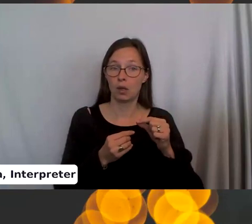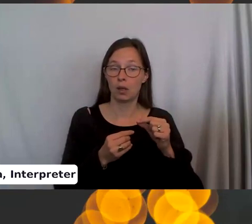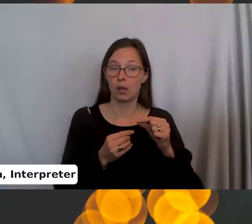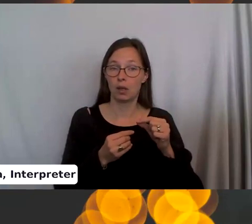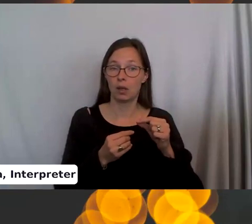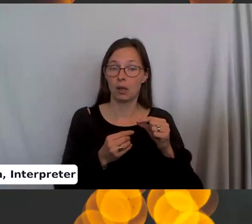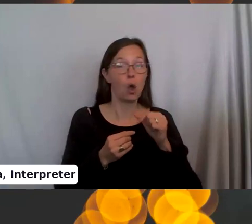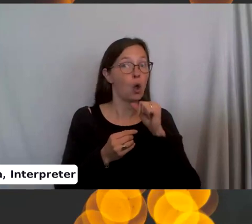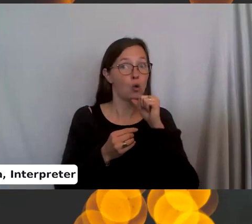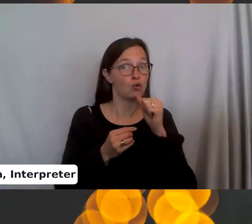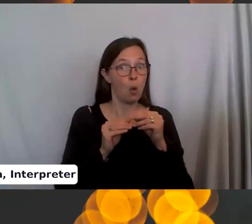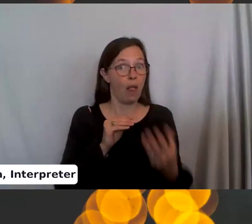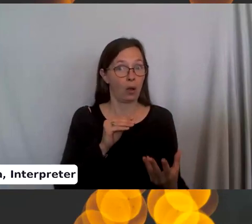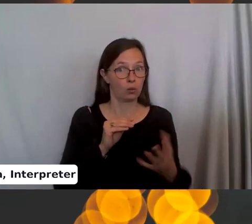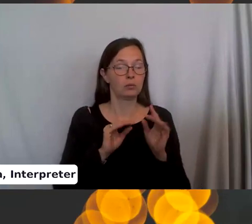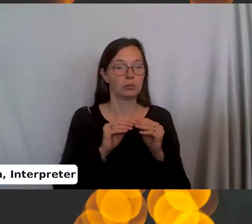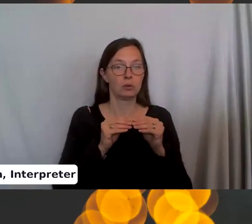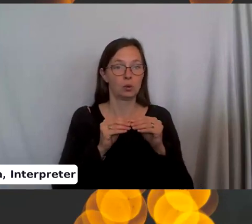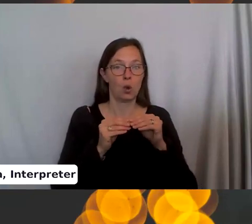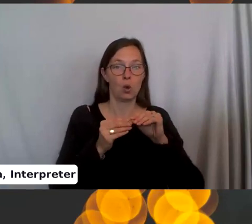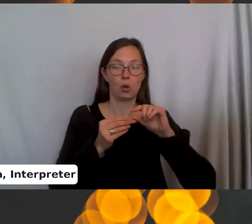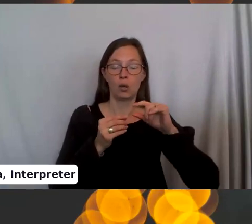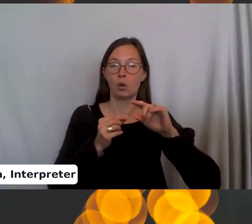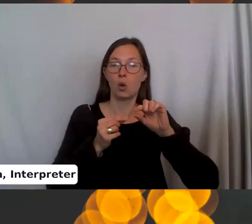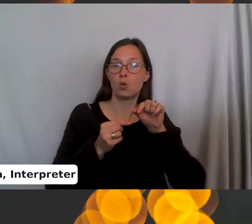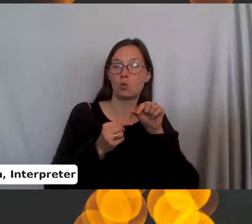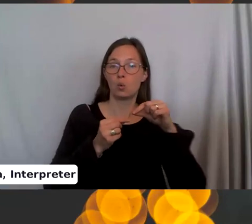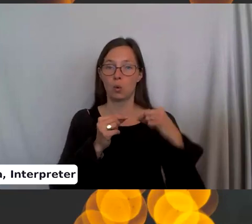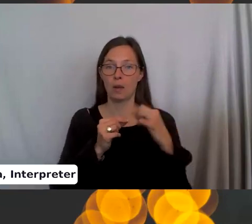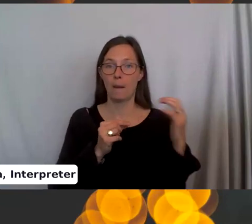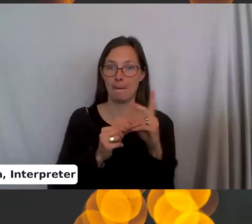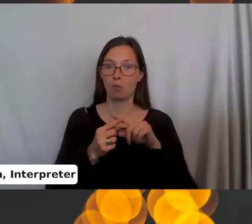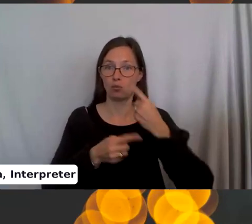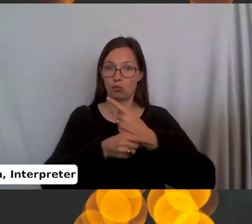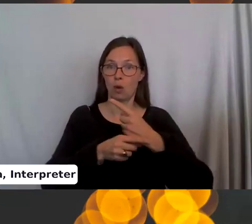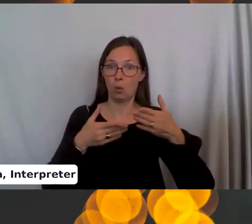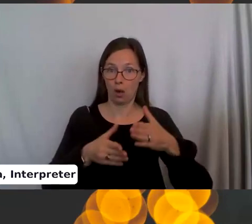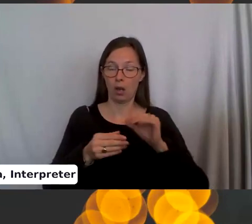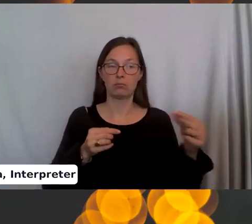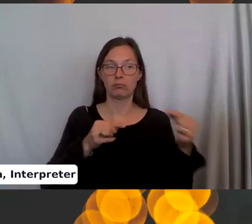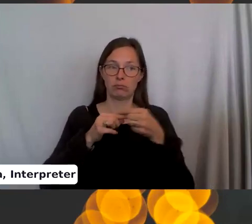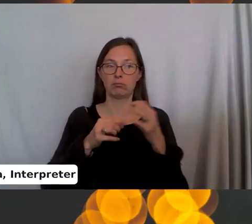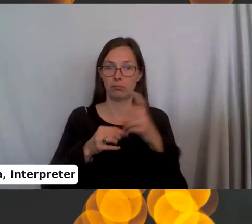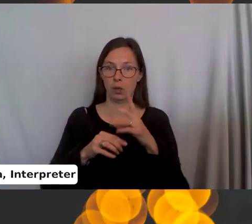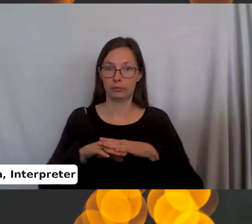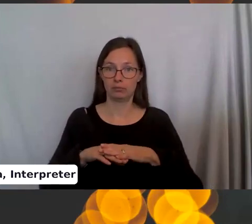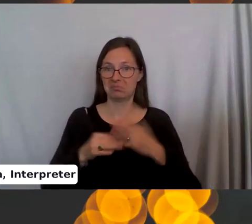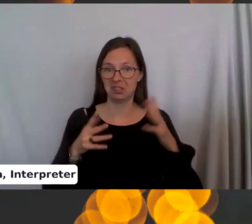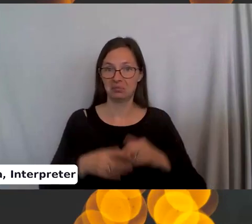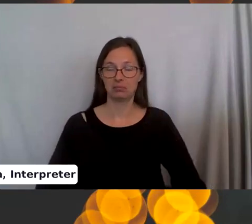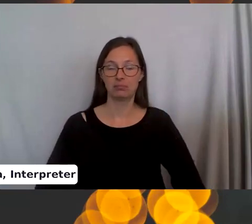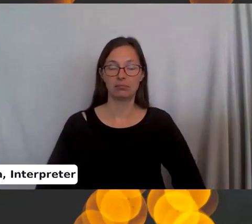And don't let go. And then twist it whichever way it's supposed to be and slide it back on the needle. That's all.